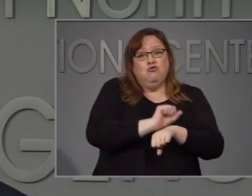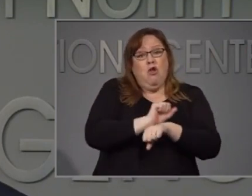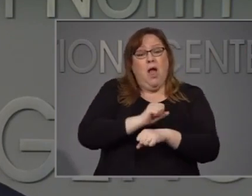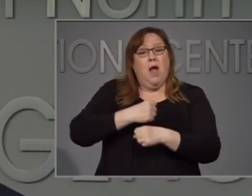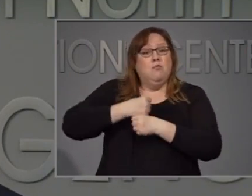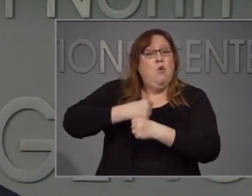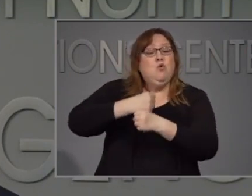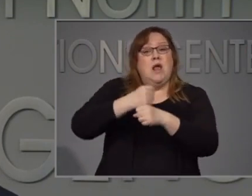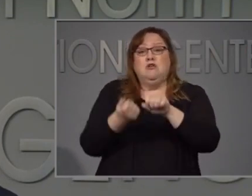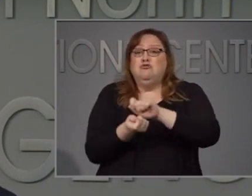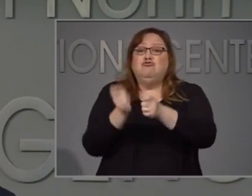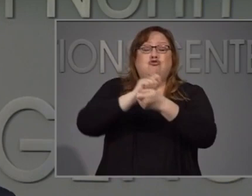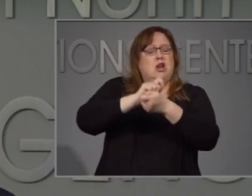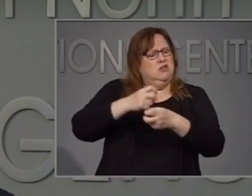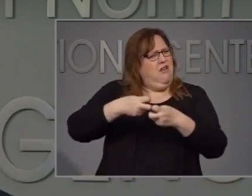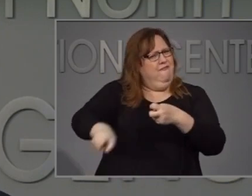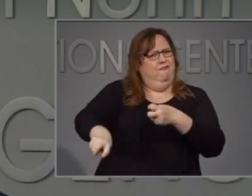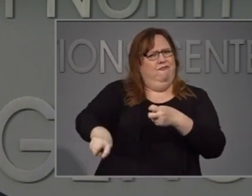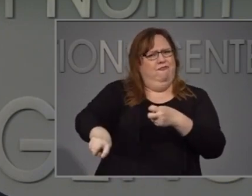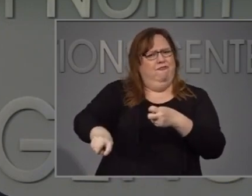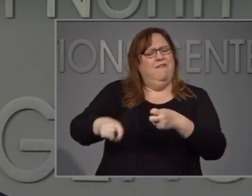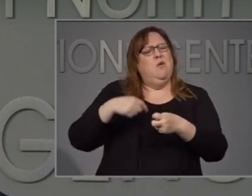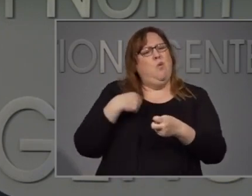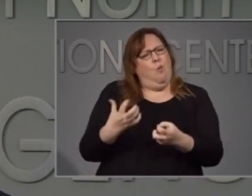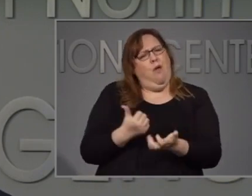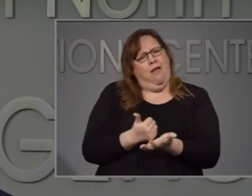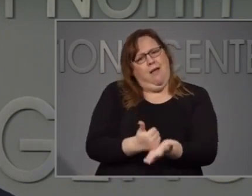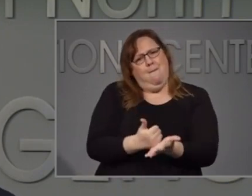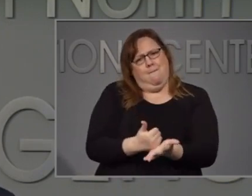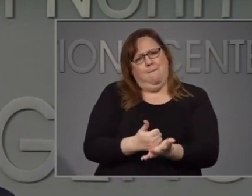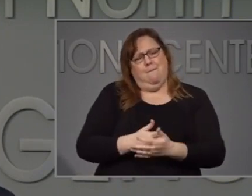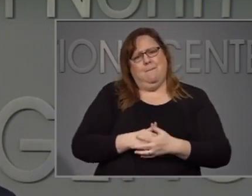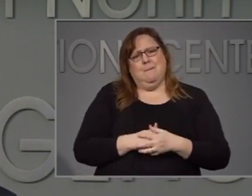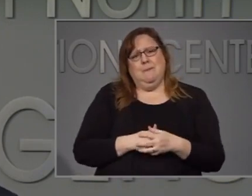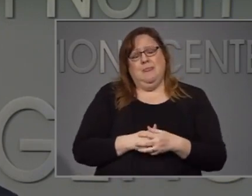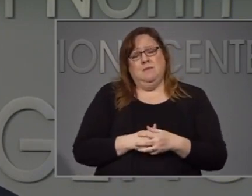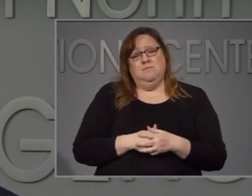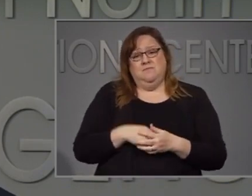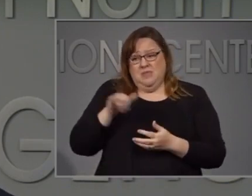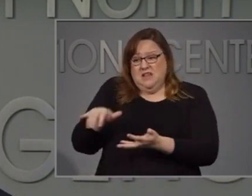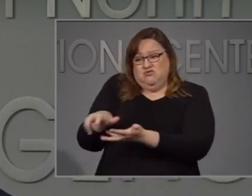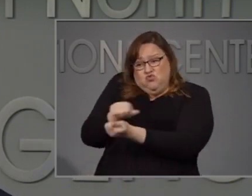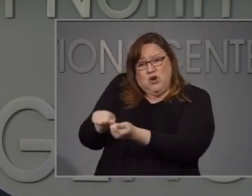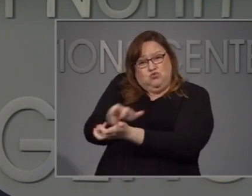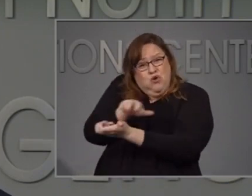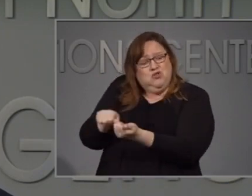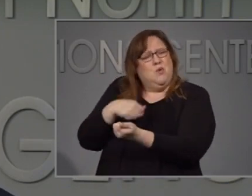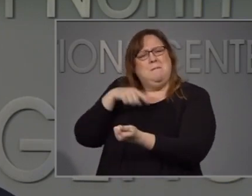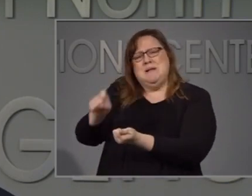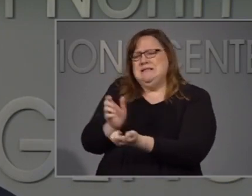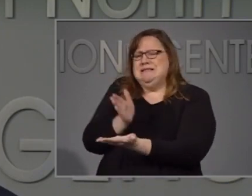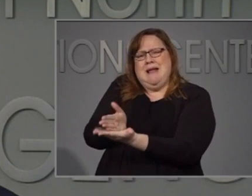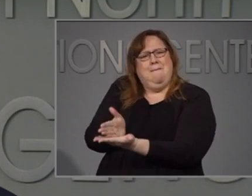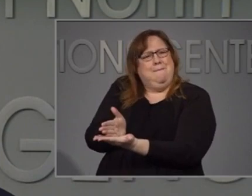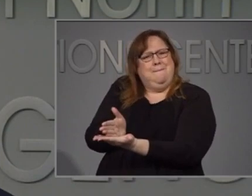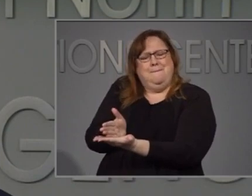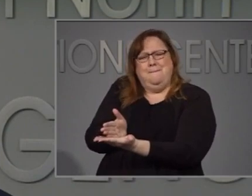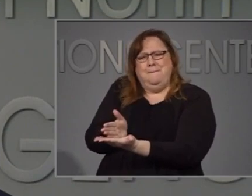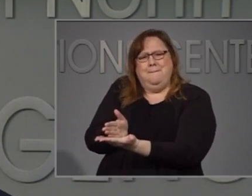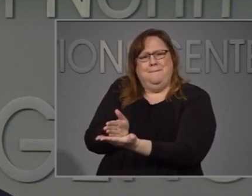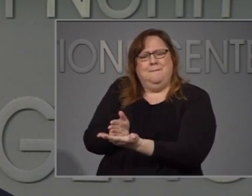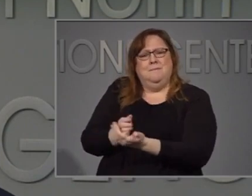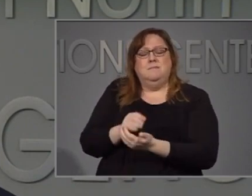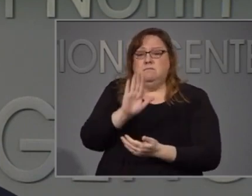We must stop this destruction. But I want to remind everyone of something vitally important.